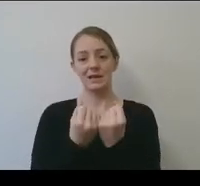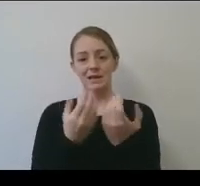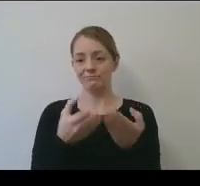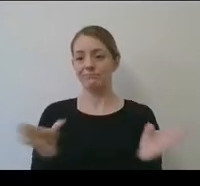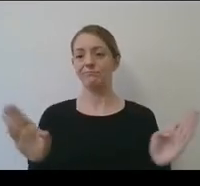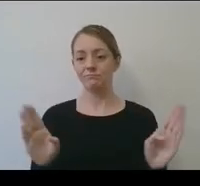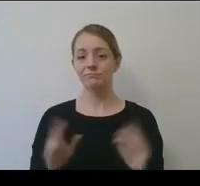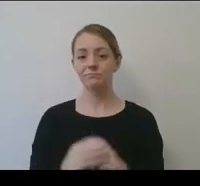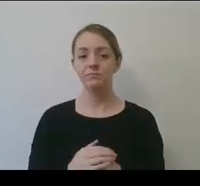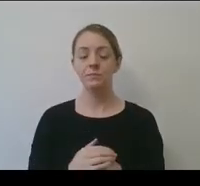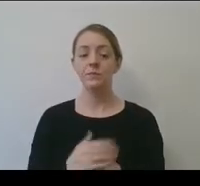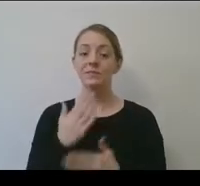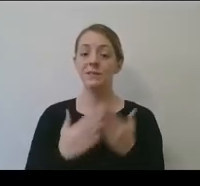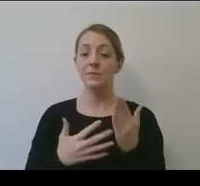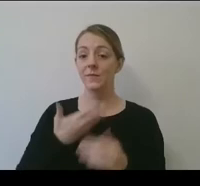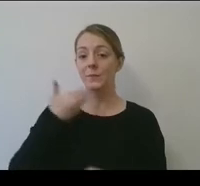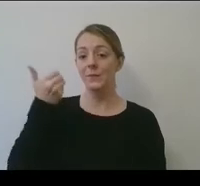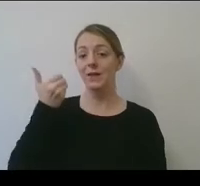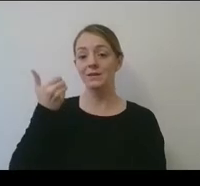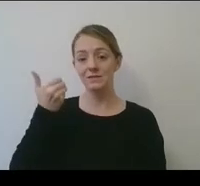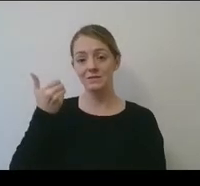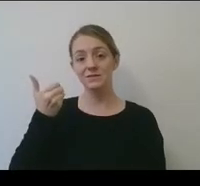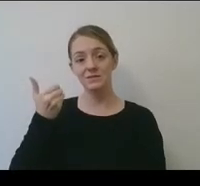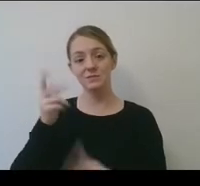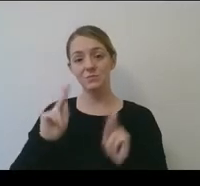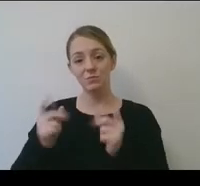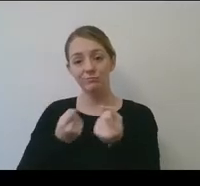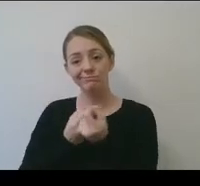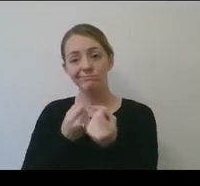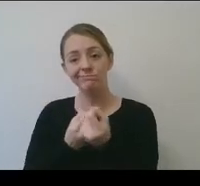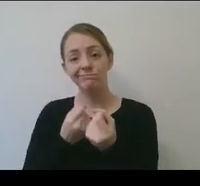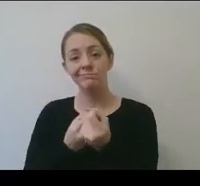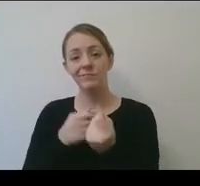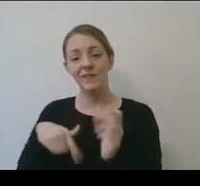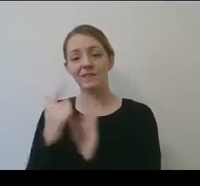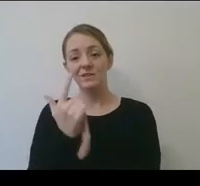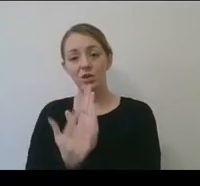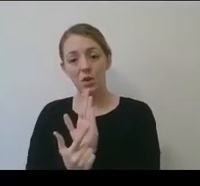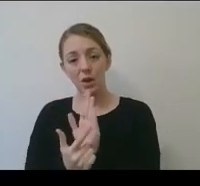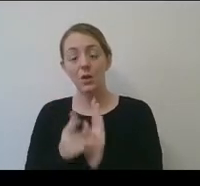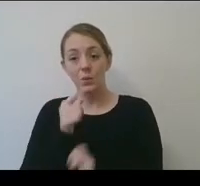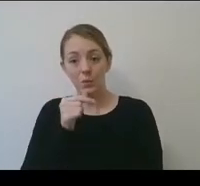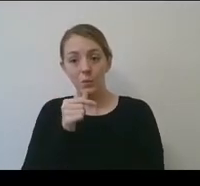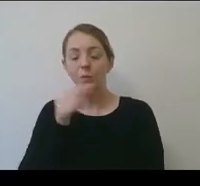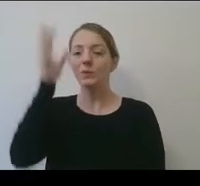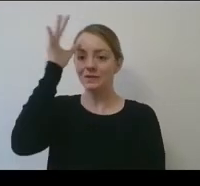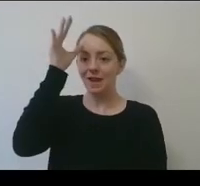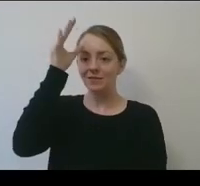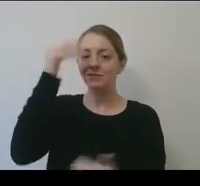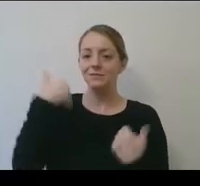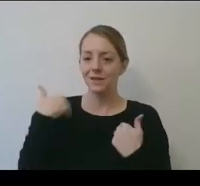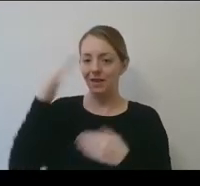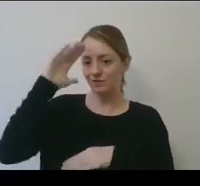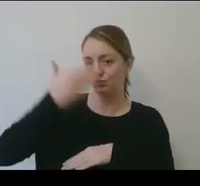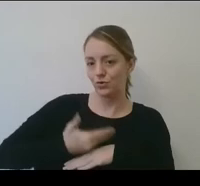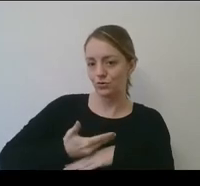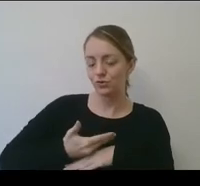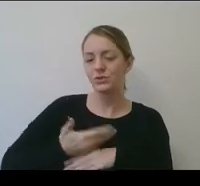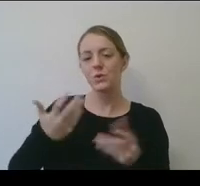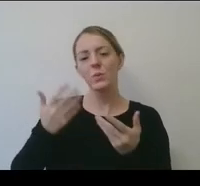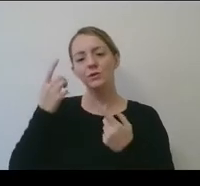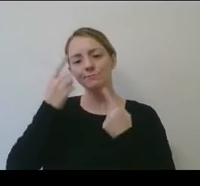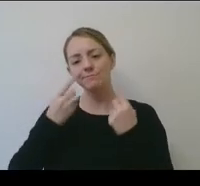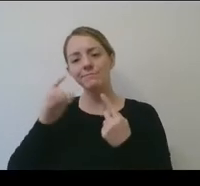indeed, some of the best champions of this law have been dads of daughters. And so we want to continue to think about this important law and to